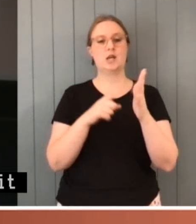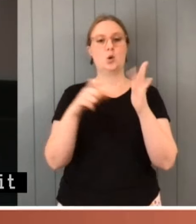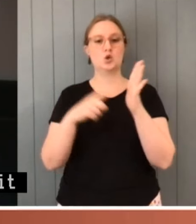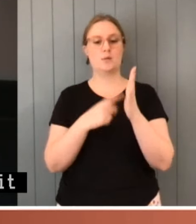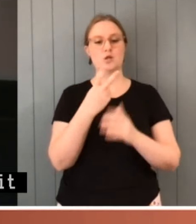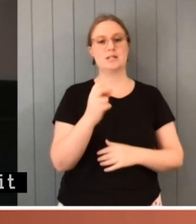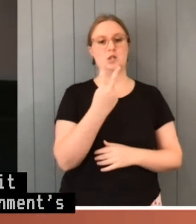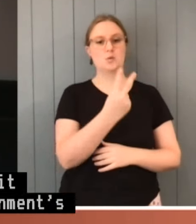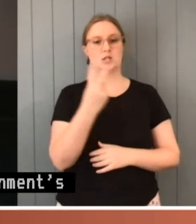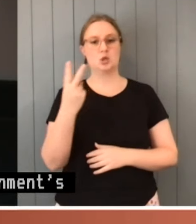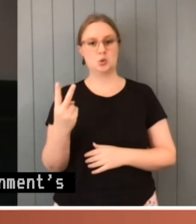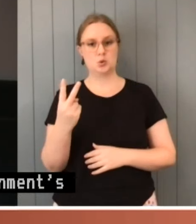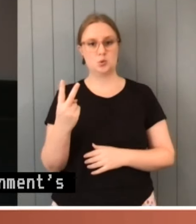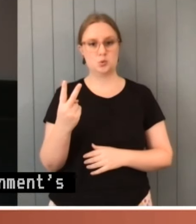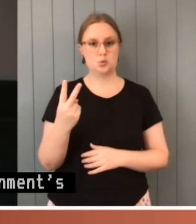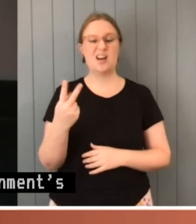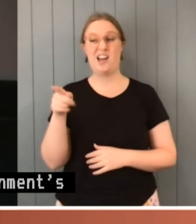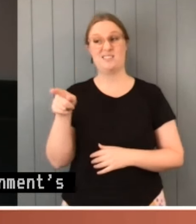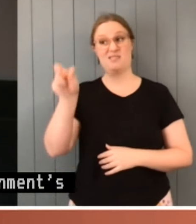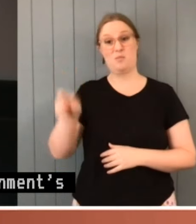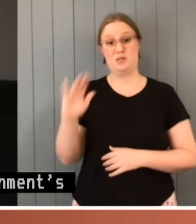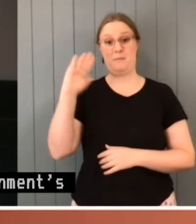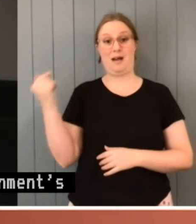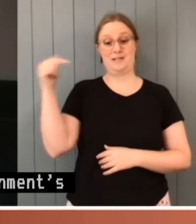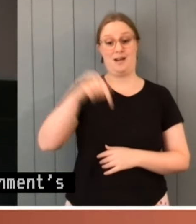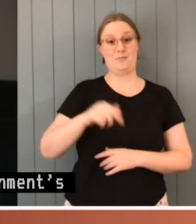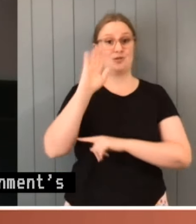has delivered two of these lectures on previous occasions, said,